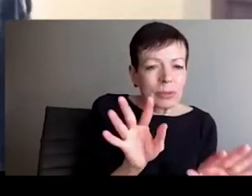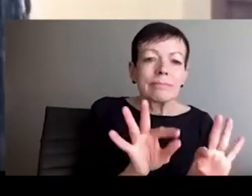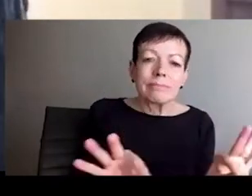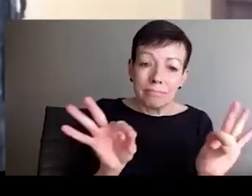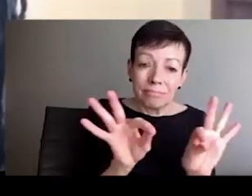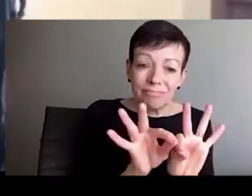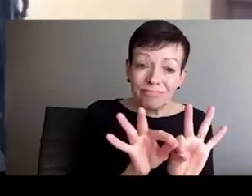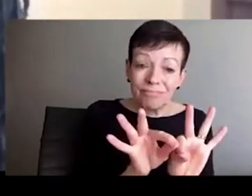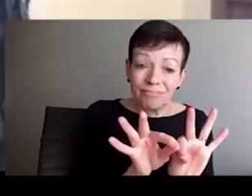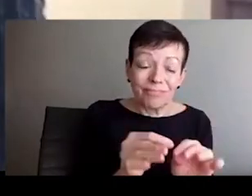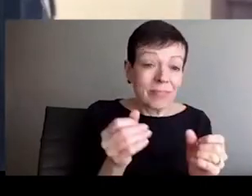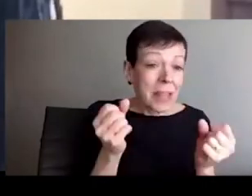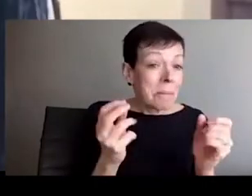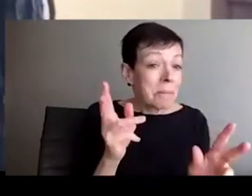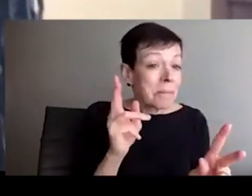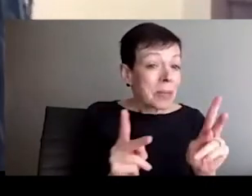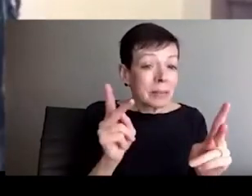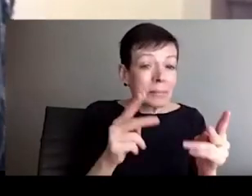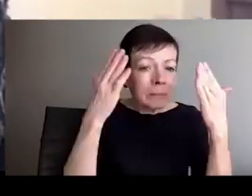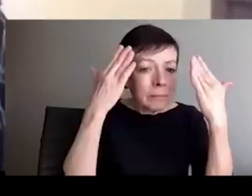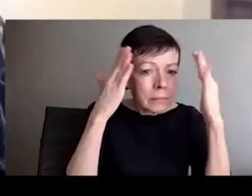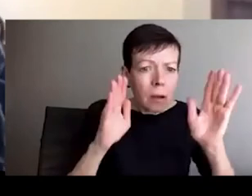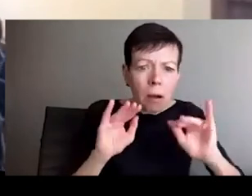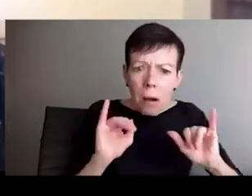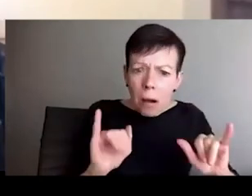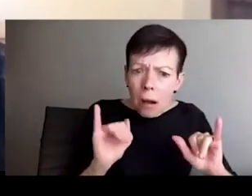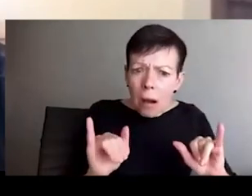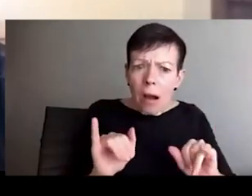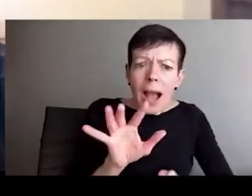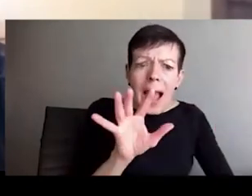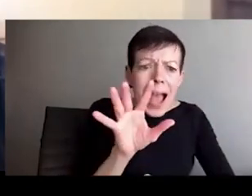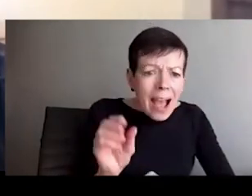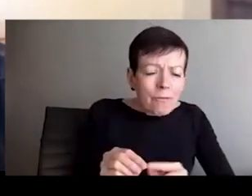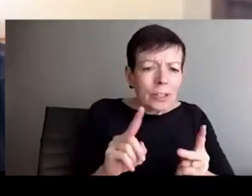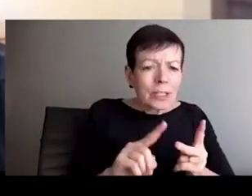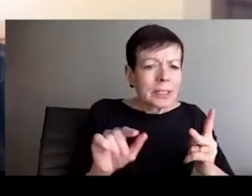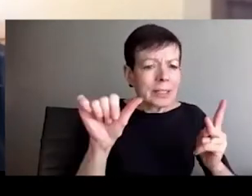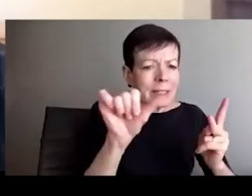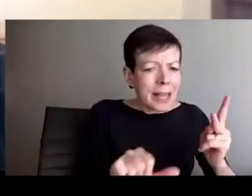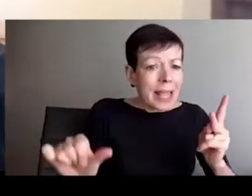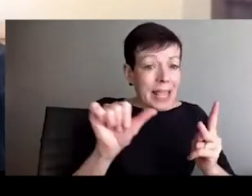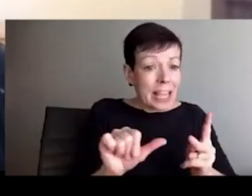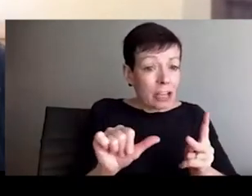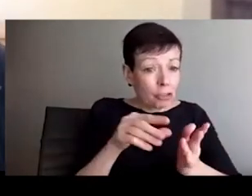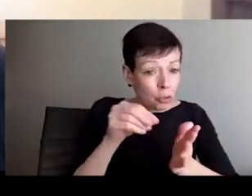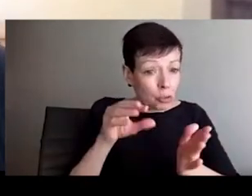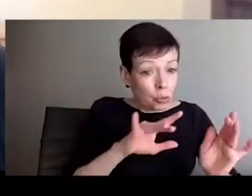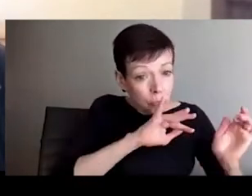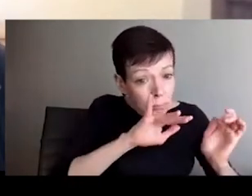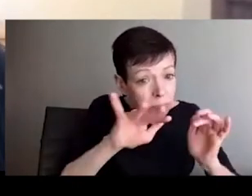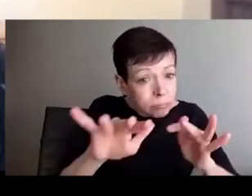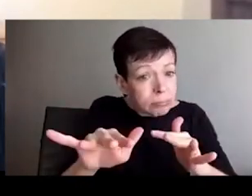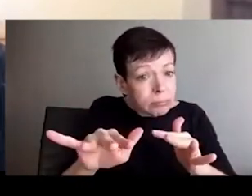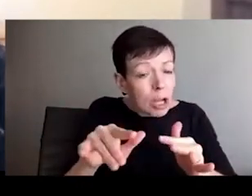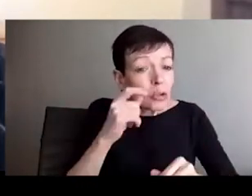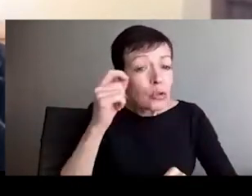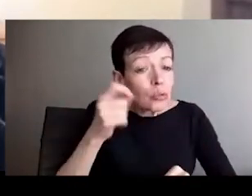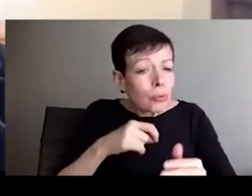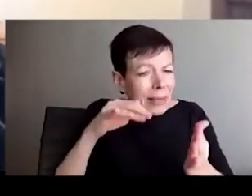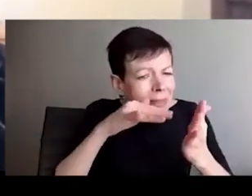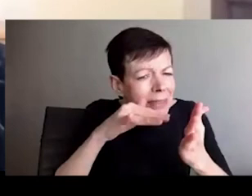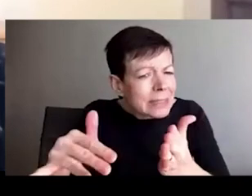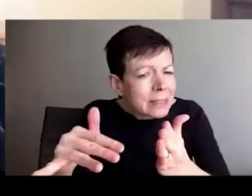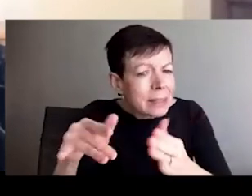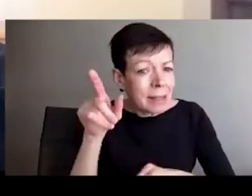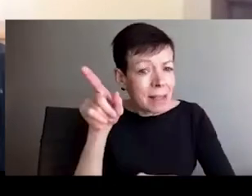Black as the worst, right? And white as the best. That's a very basic understanding of white supremacy and anti-Blackness. And so this